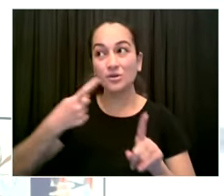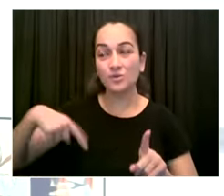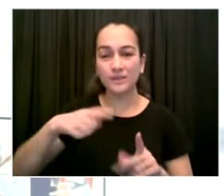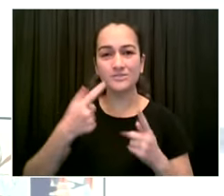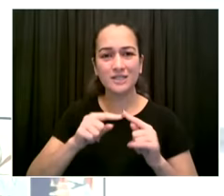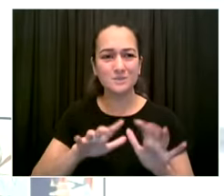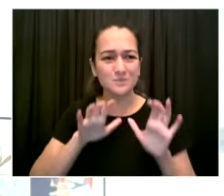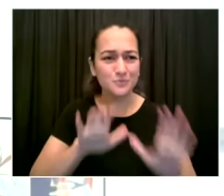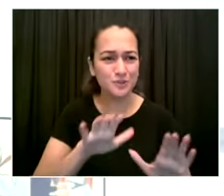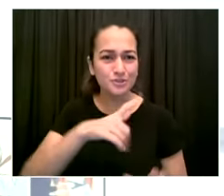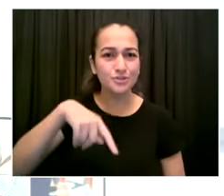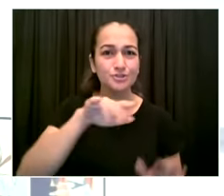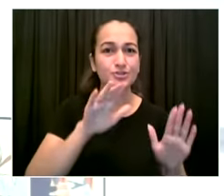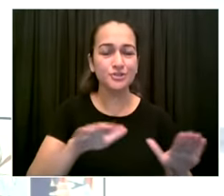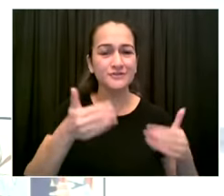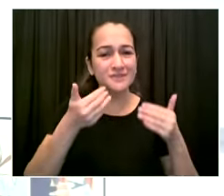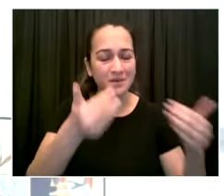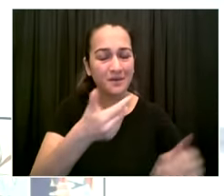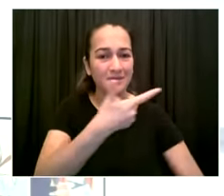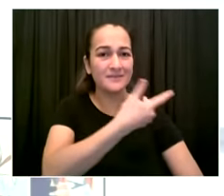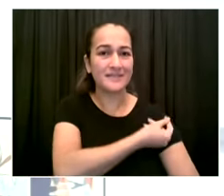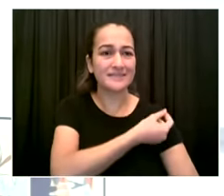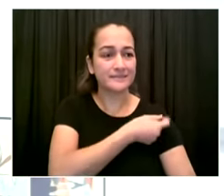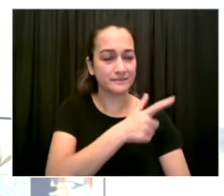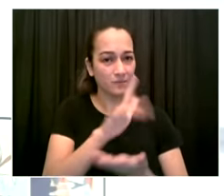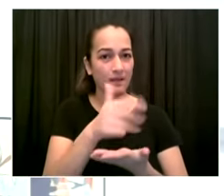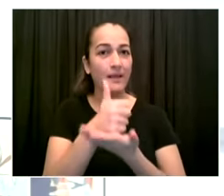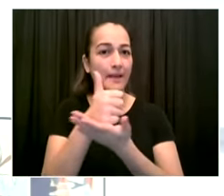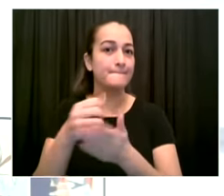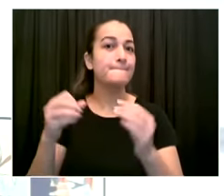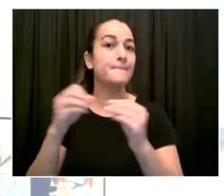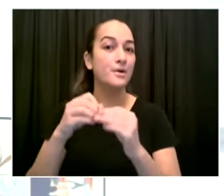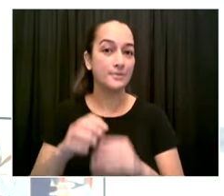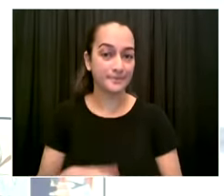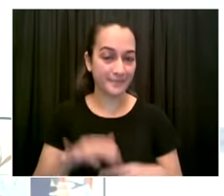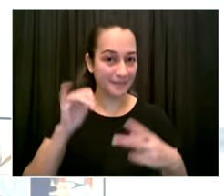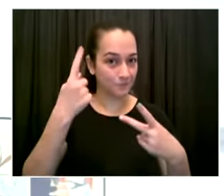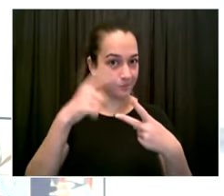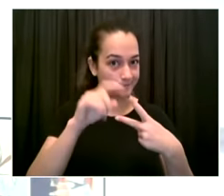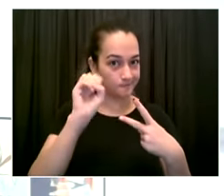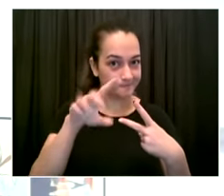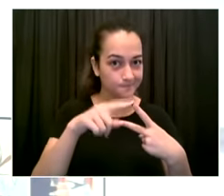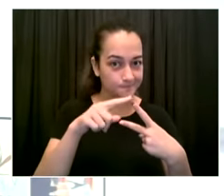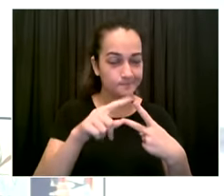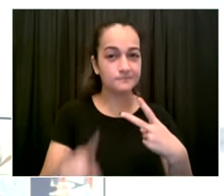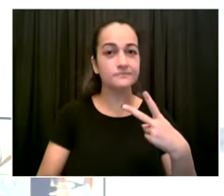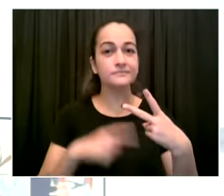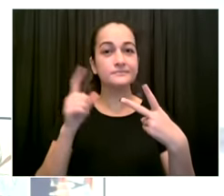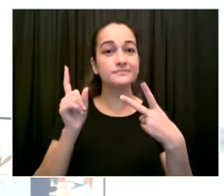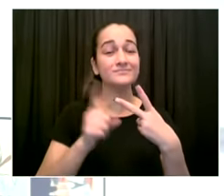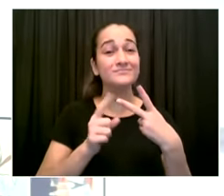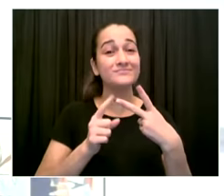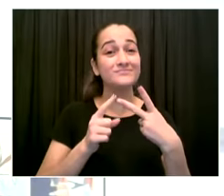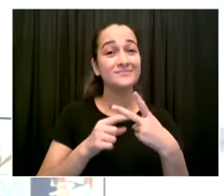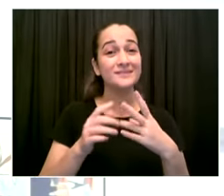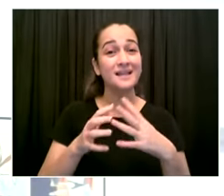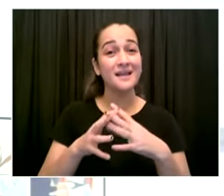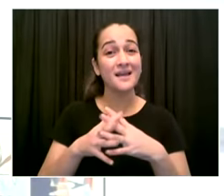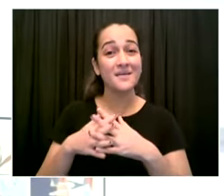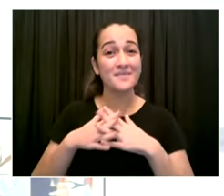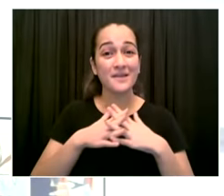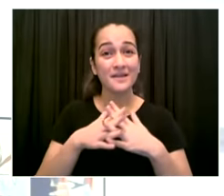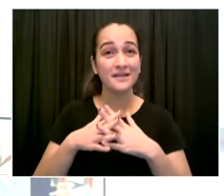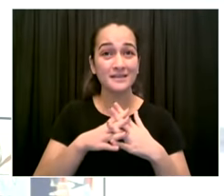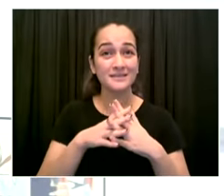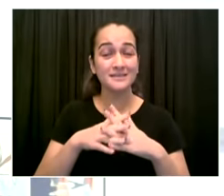the cdc and the american academy of pediatrics um you know community pediatricians are all very clear on this point as well